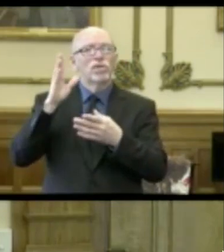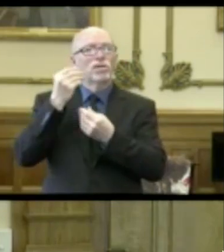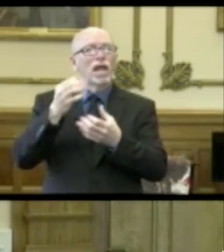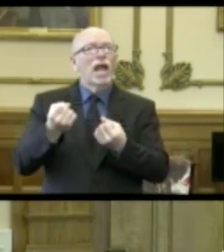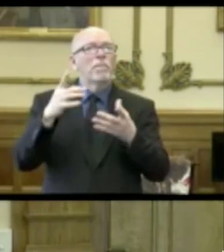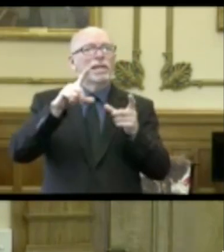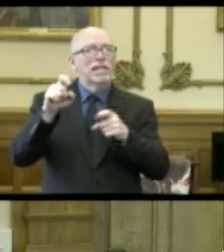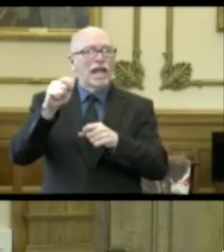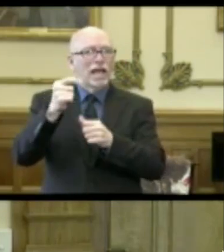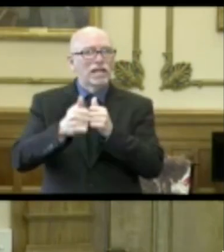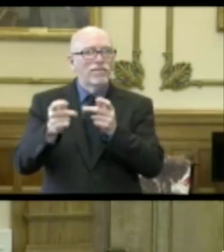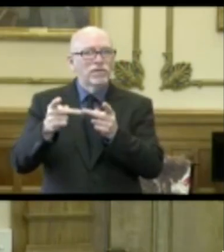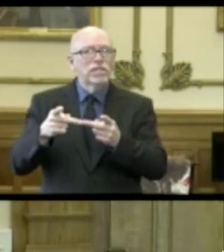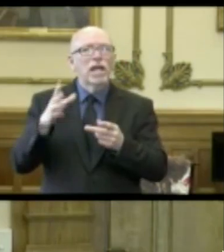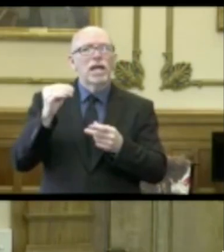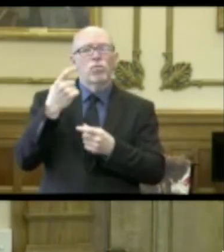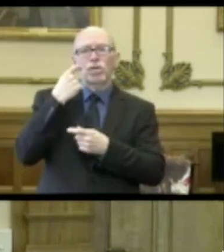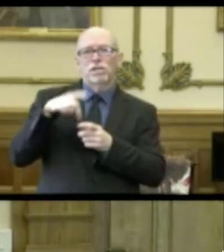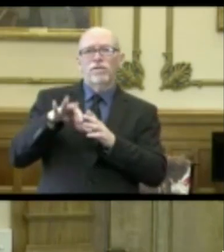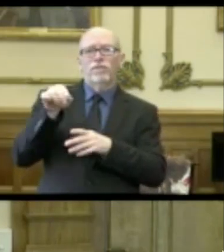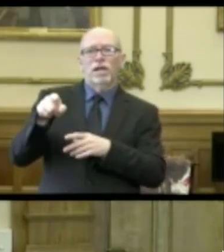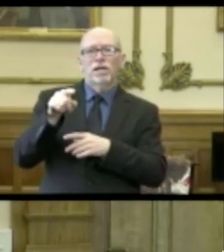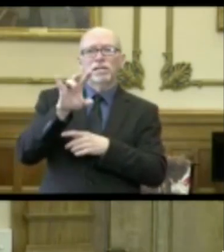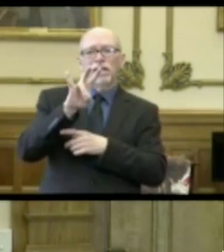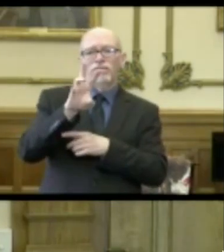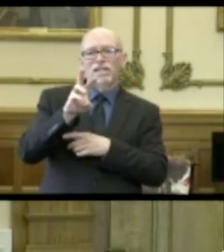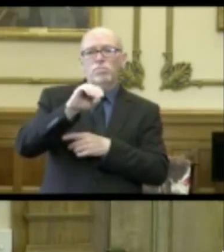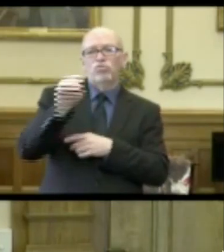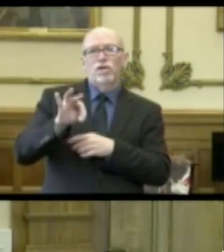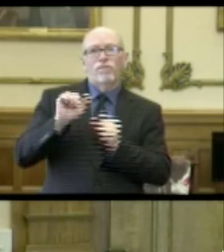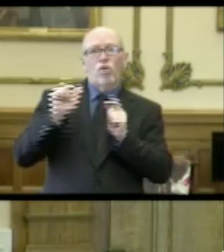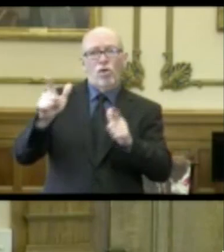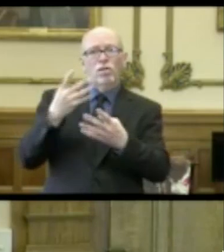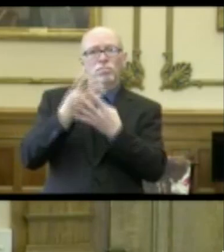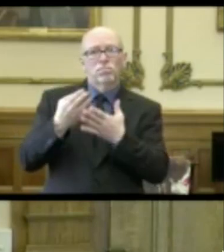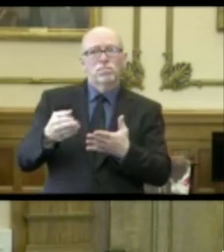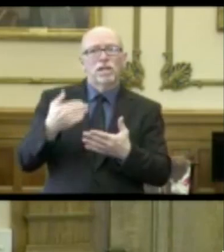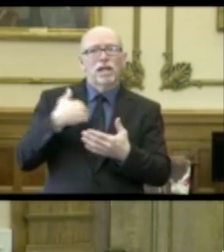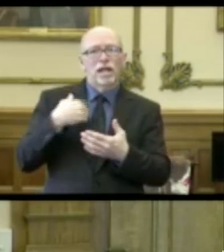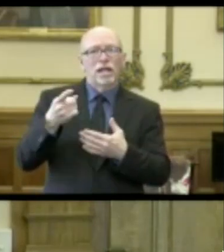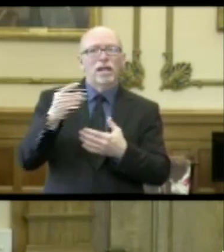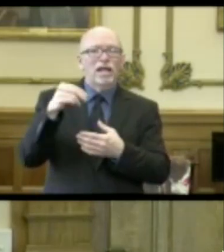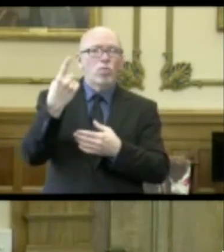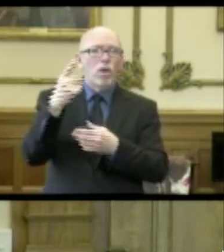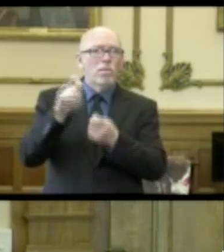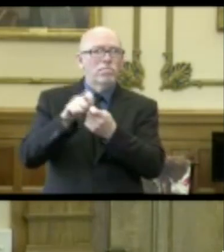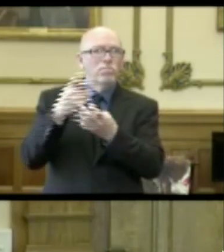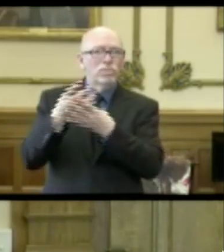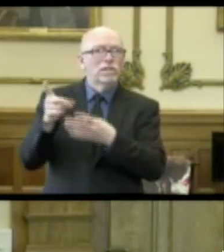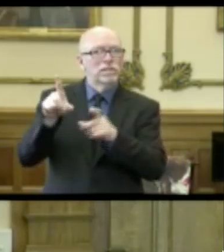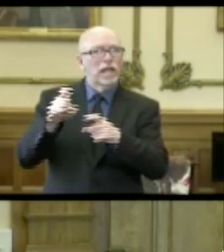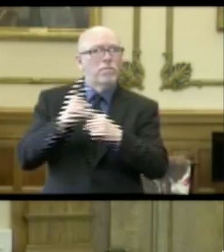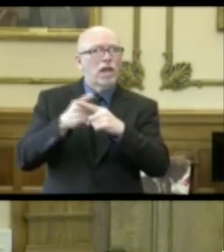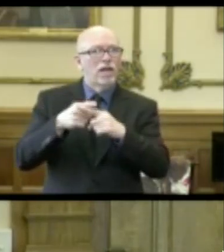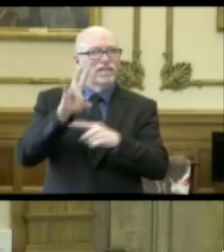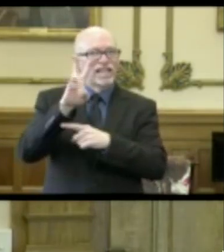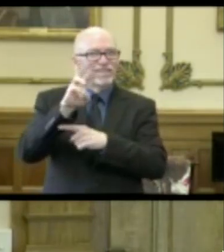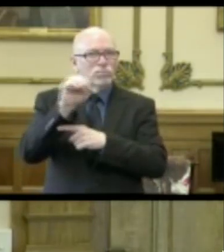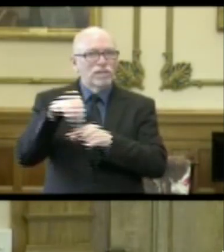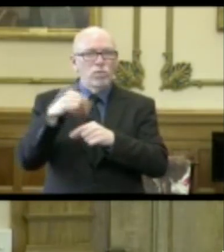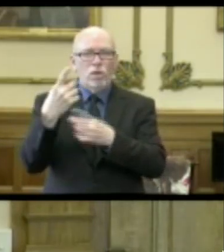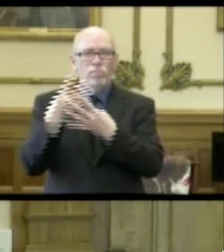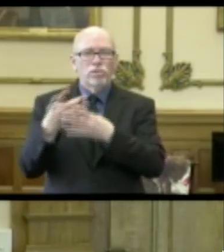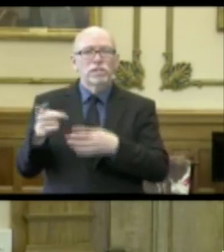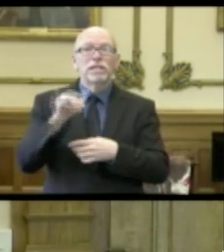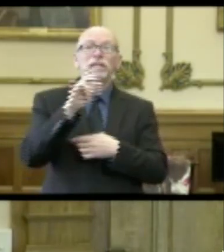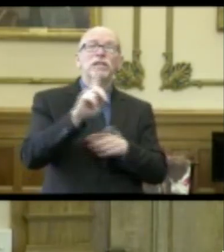conducted at each facility and recently found that 76% of all inmates at one particular prison had tested positive. The Indiana Department